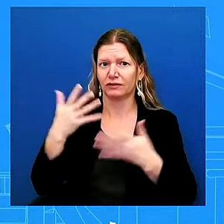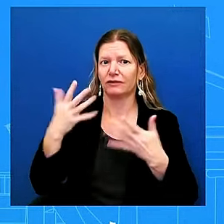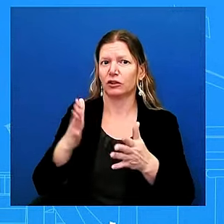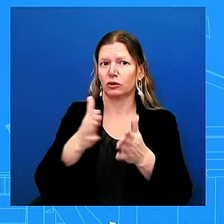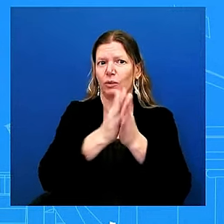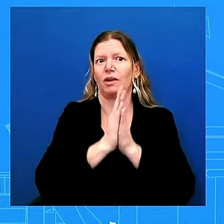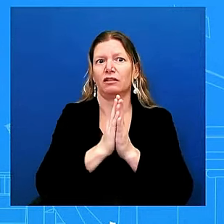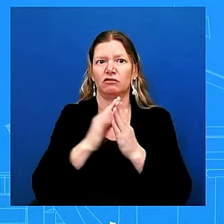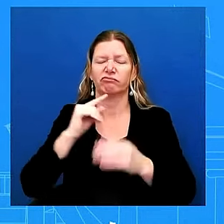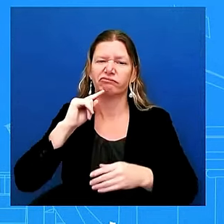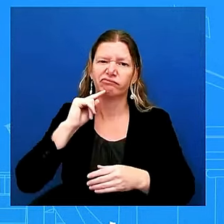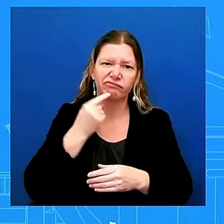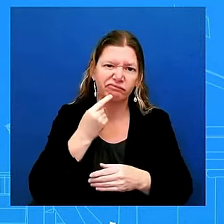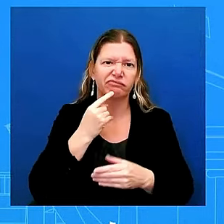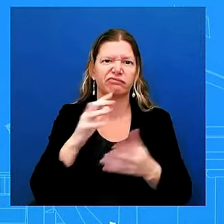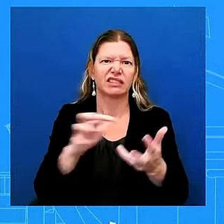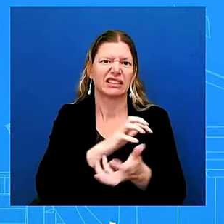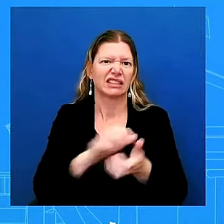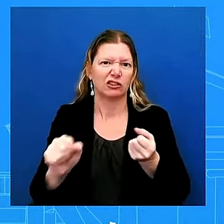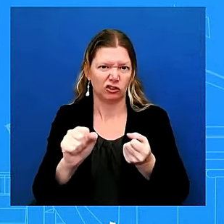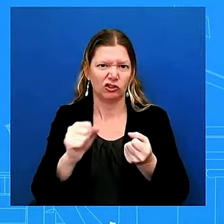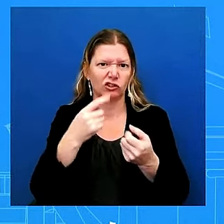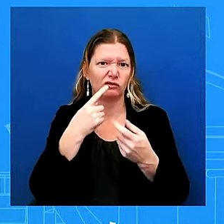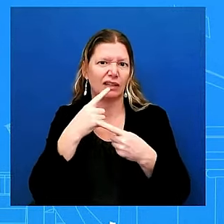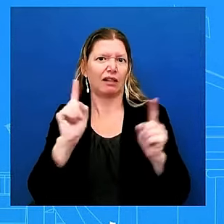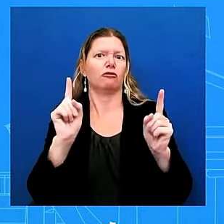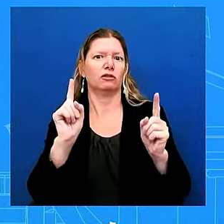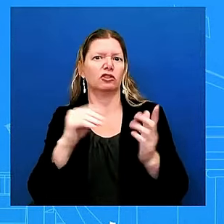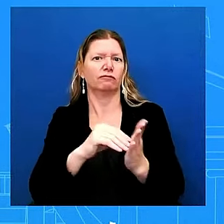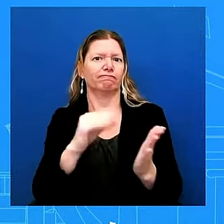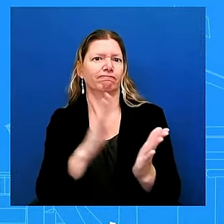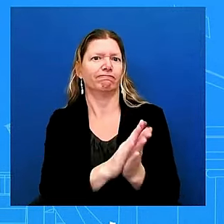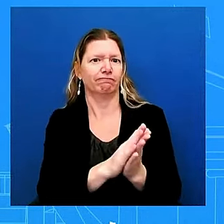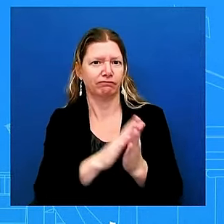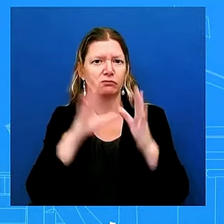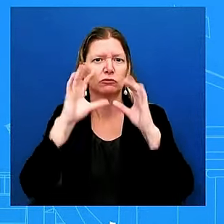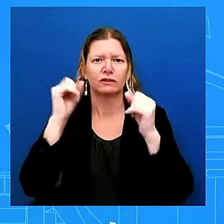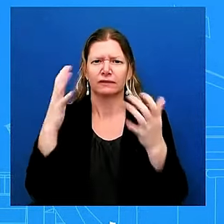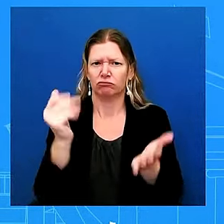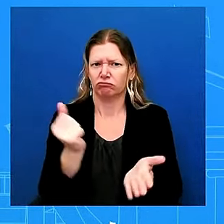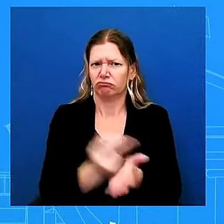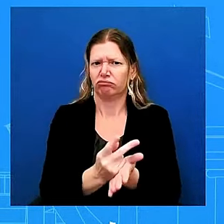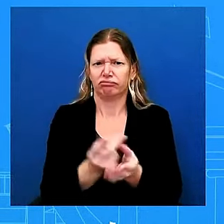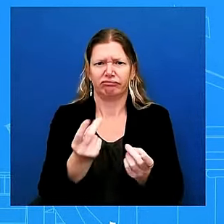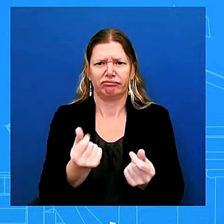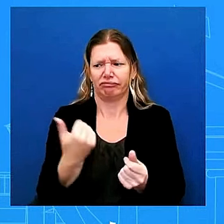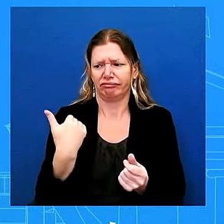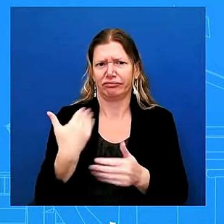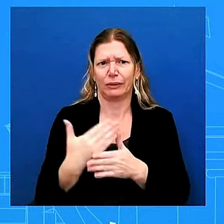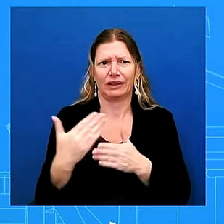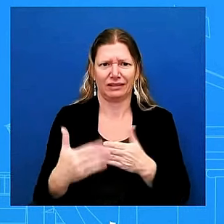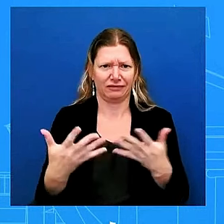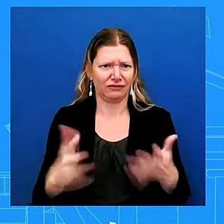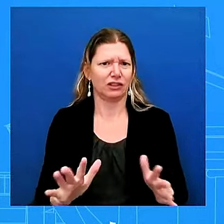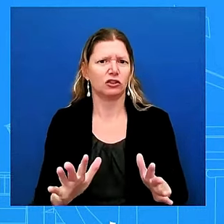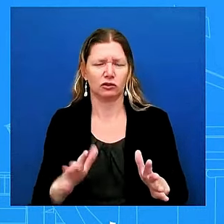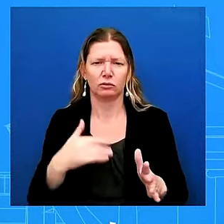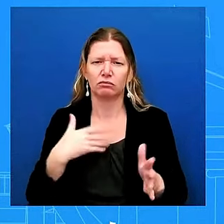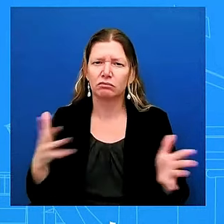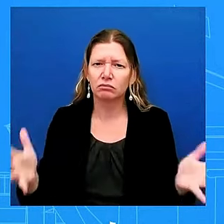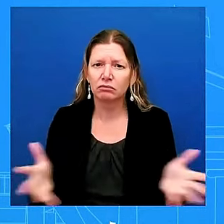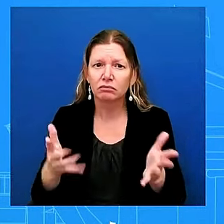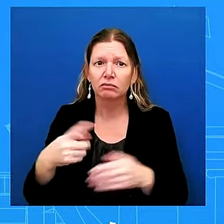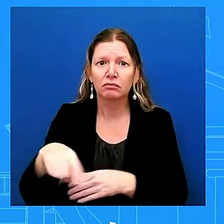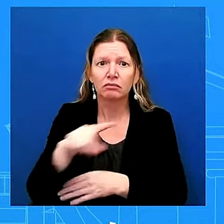them immediately over the weekend and we urge those citizens who are seeking fema assistance to sign up for that